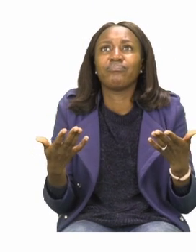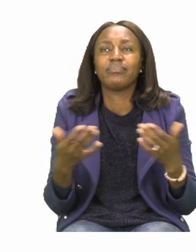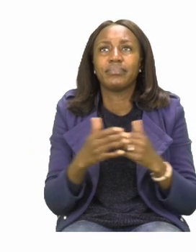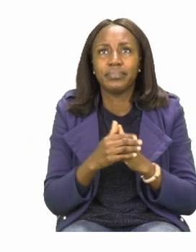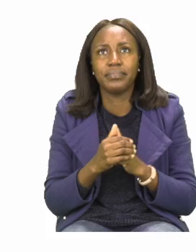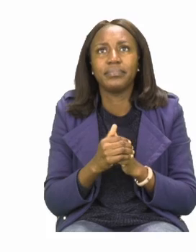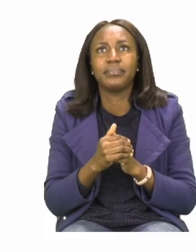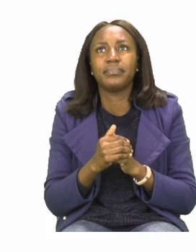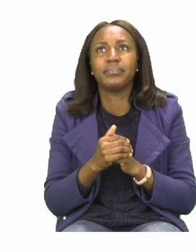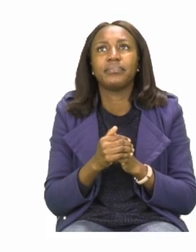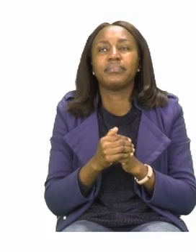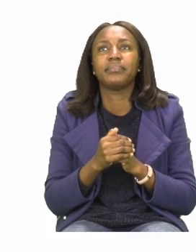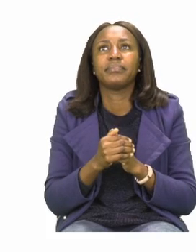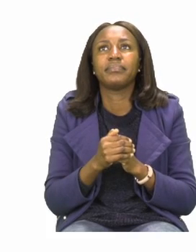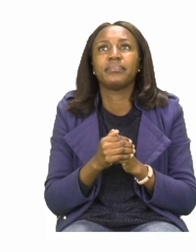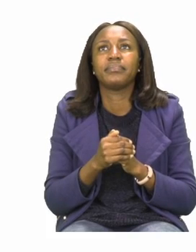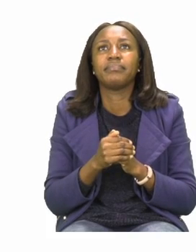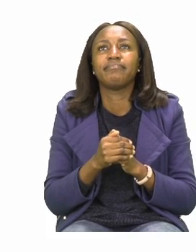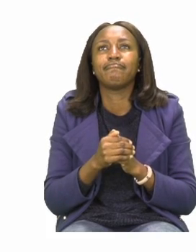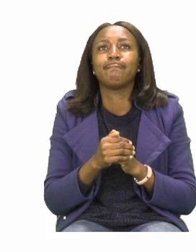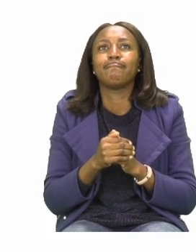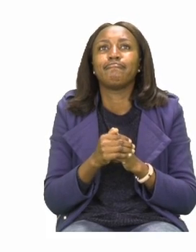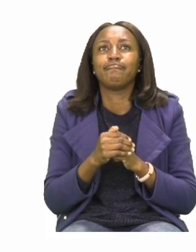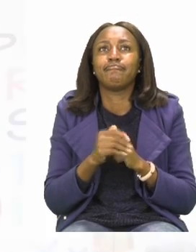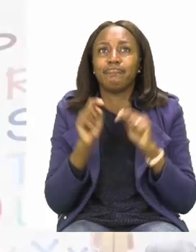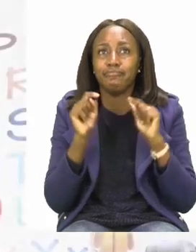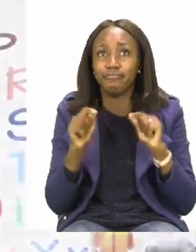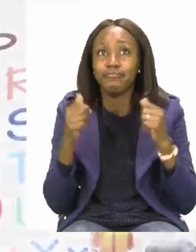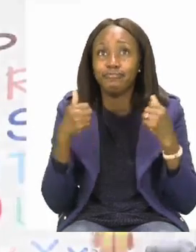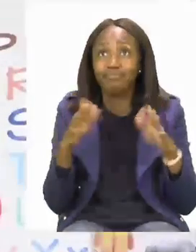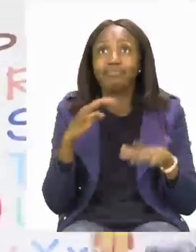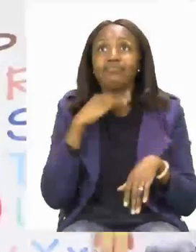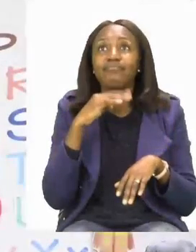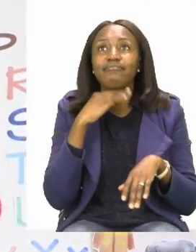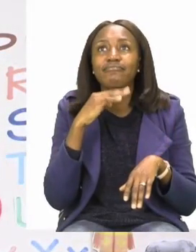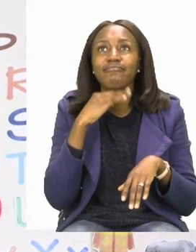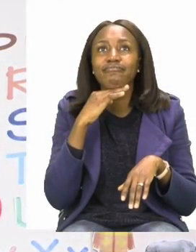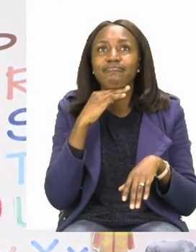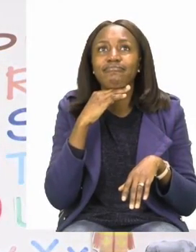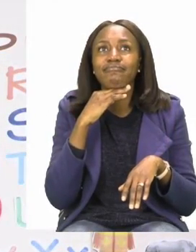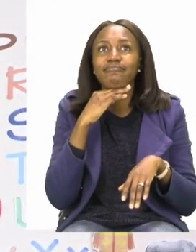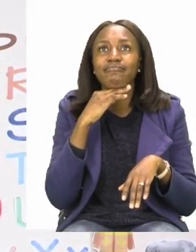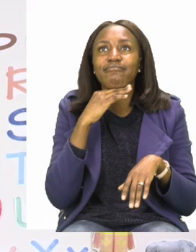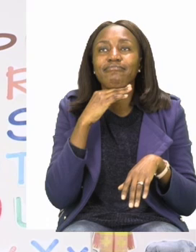have here that are going to help us to start our story are the words,